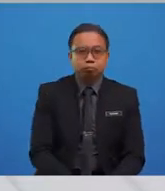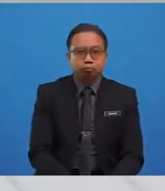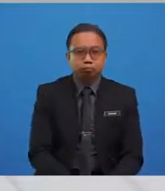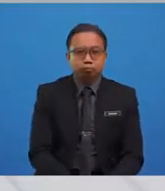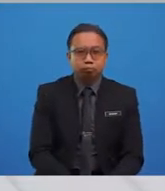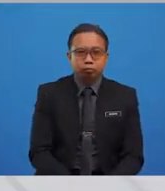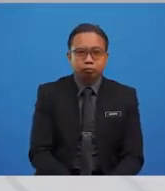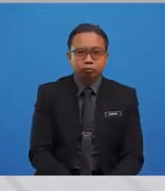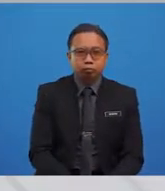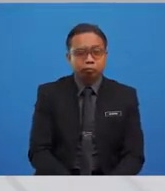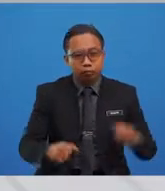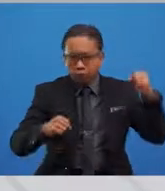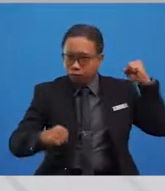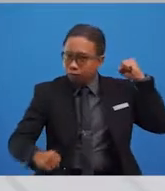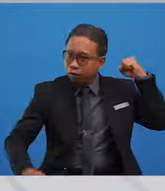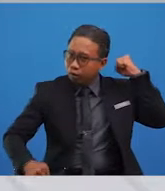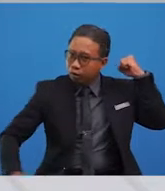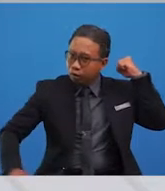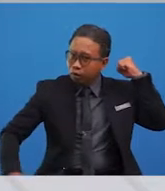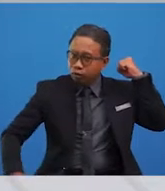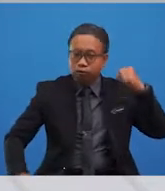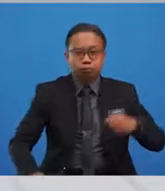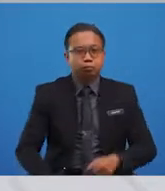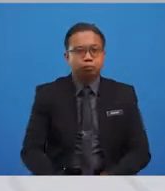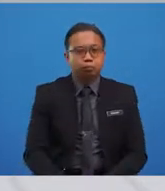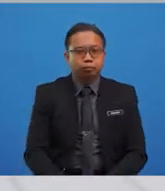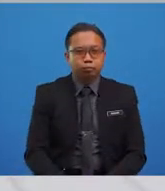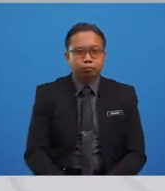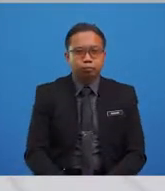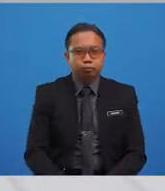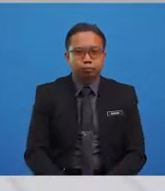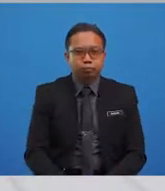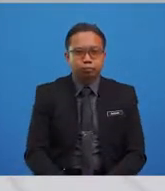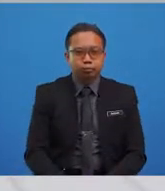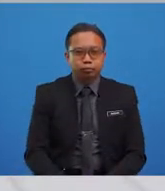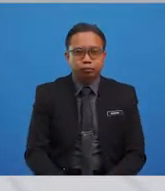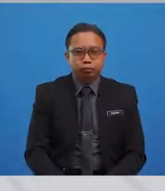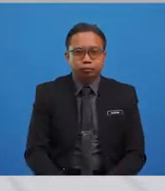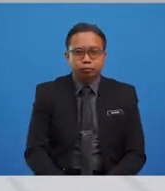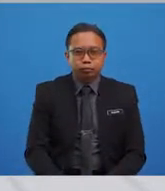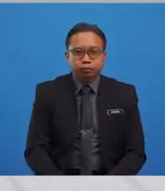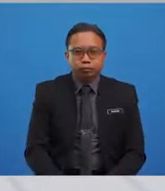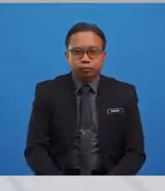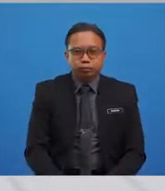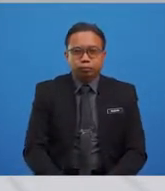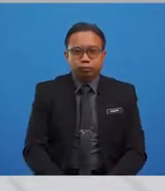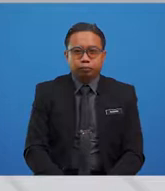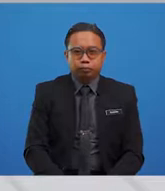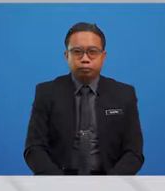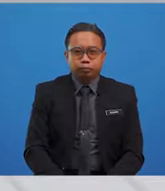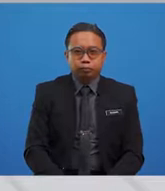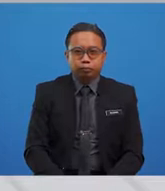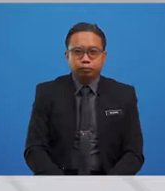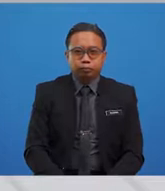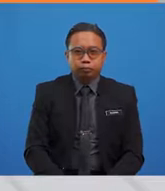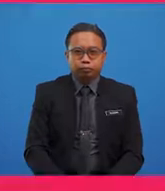the towel which my mother gave me on my birthday. It is red. Oh, okay. I better pick it right away. Bye, Miss. Okay. Miss